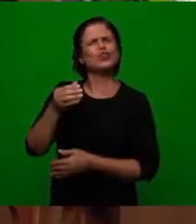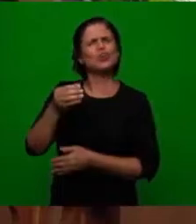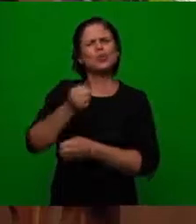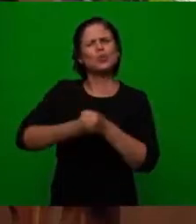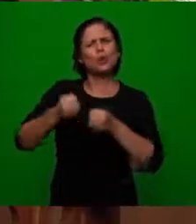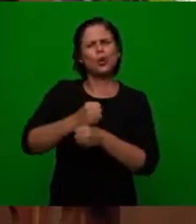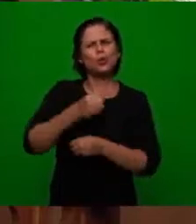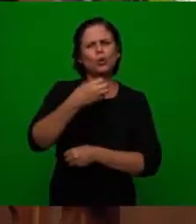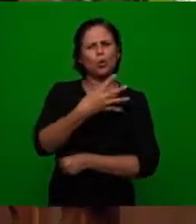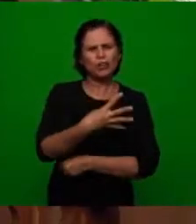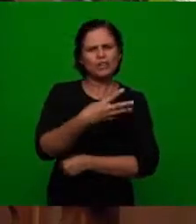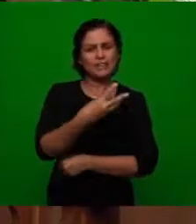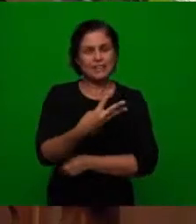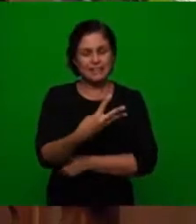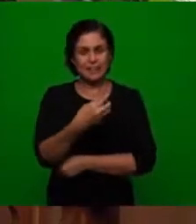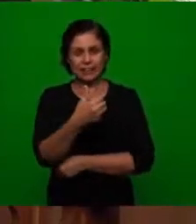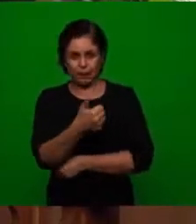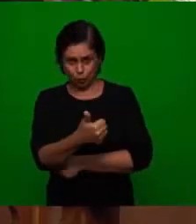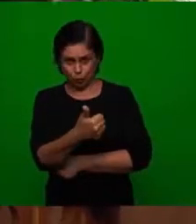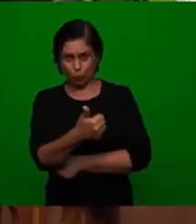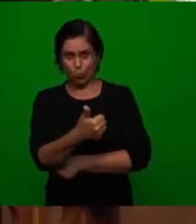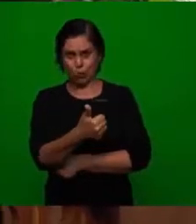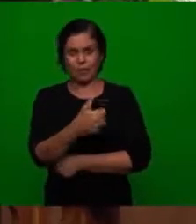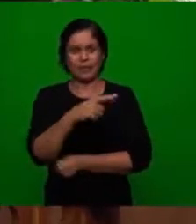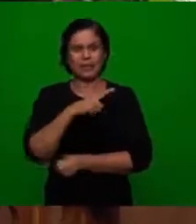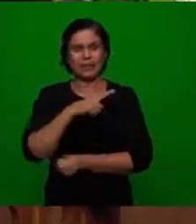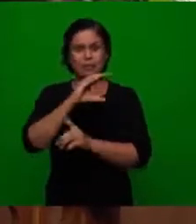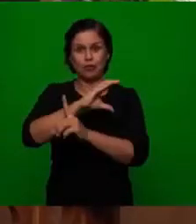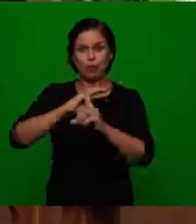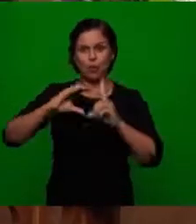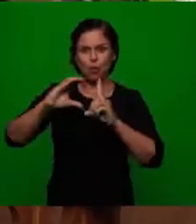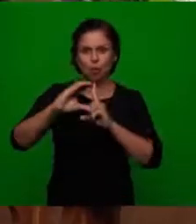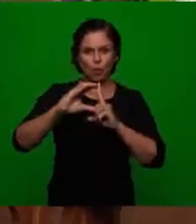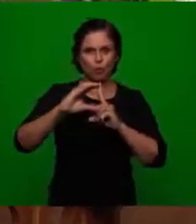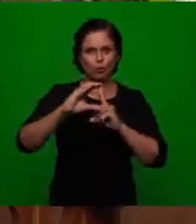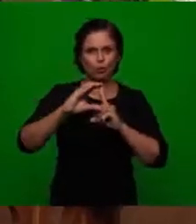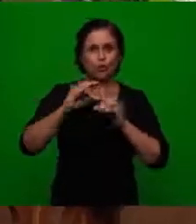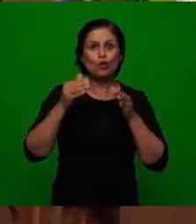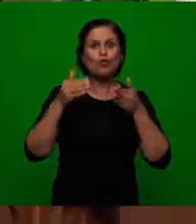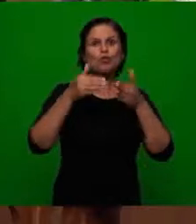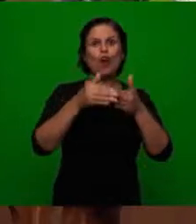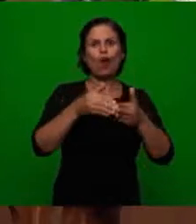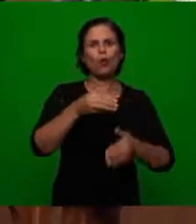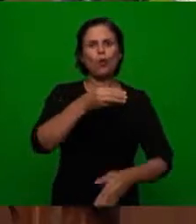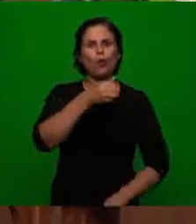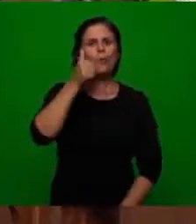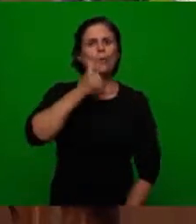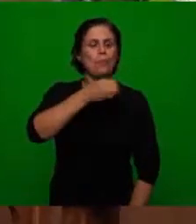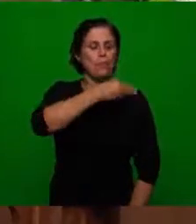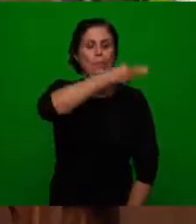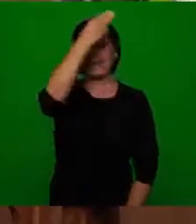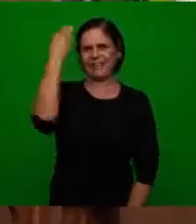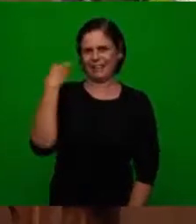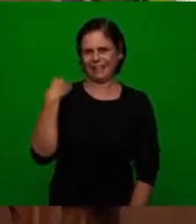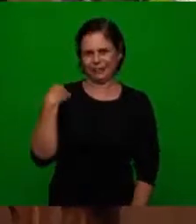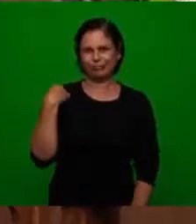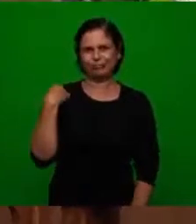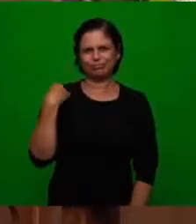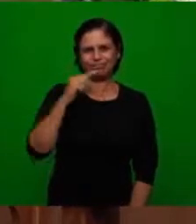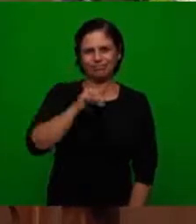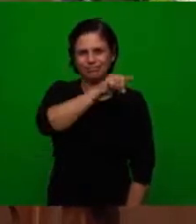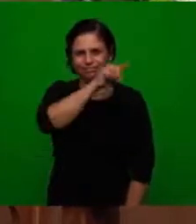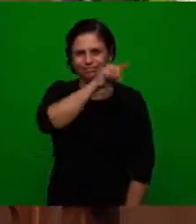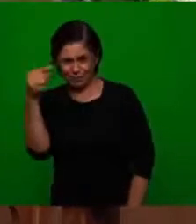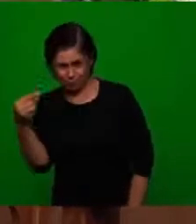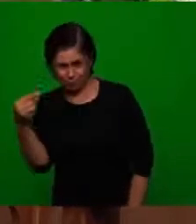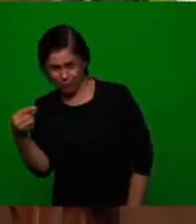431 they established the service to Mary in the 436 the